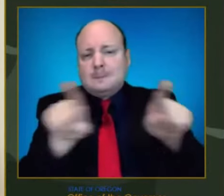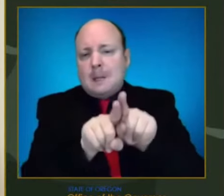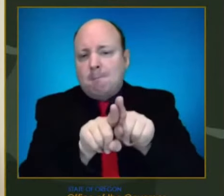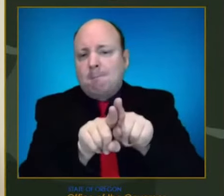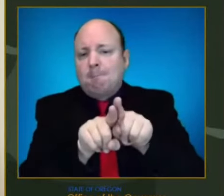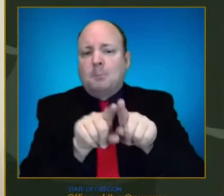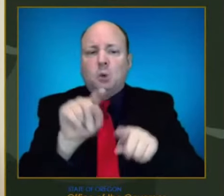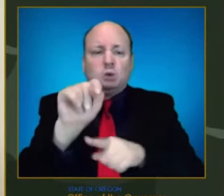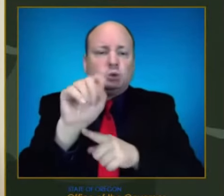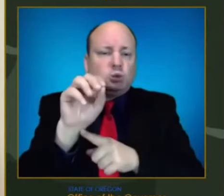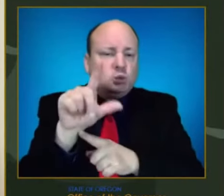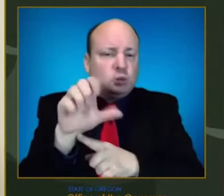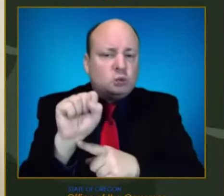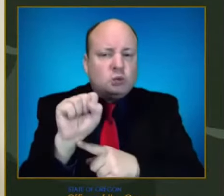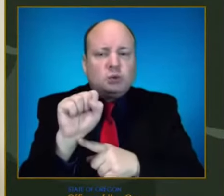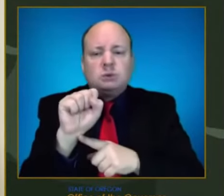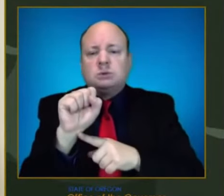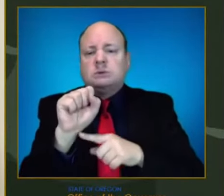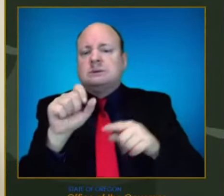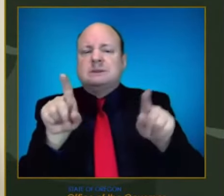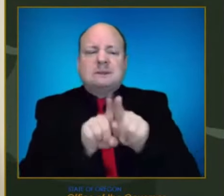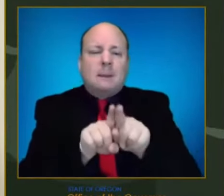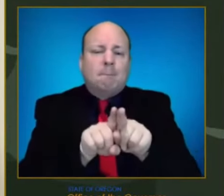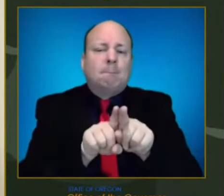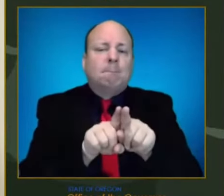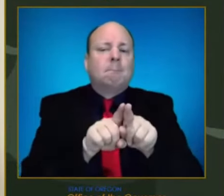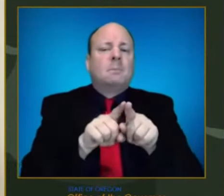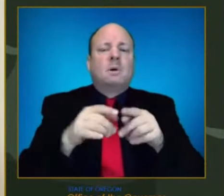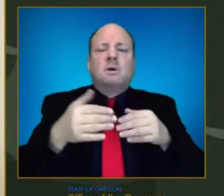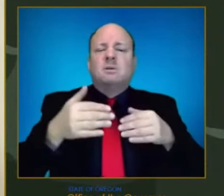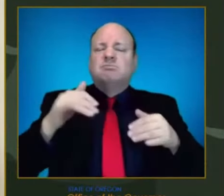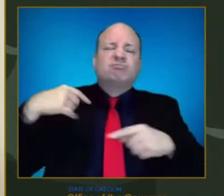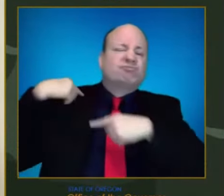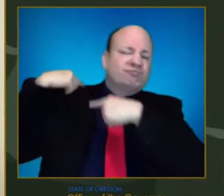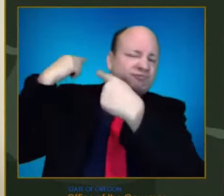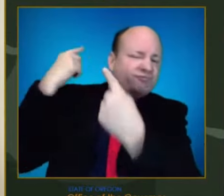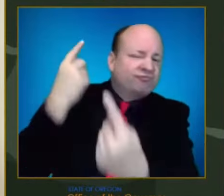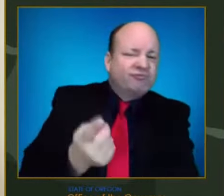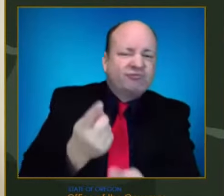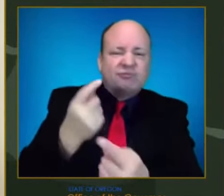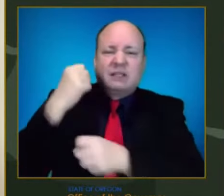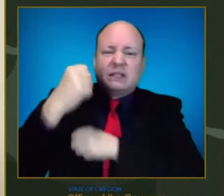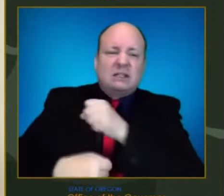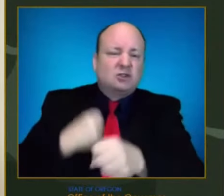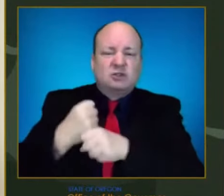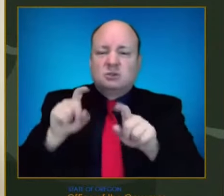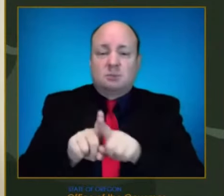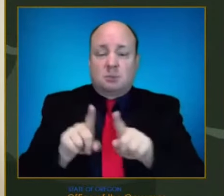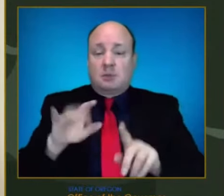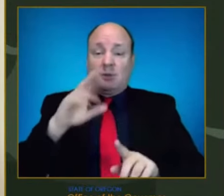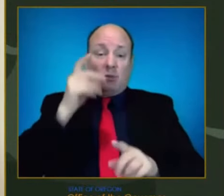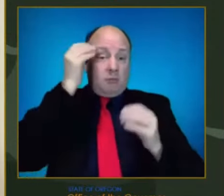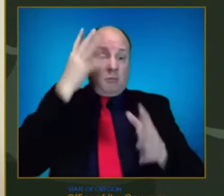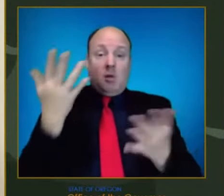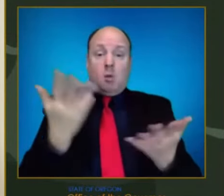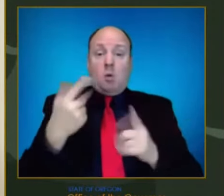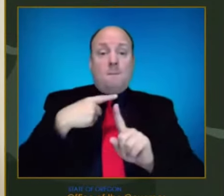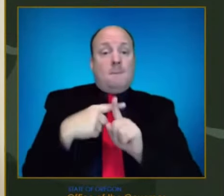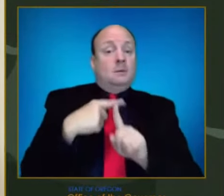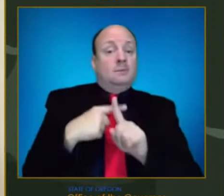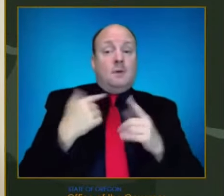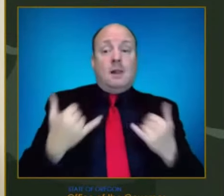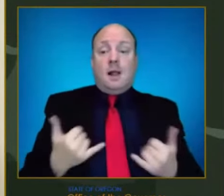we have been using throughout the pandemic. The advantage now is that we have access to vaccines and